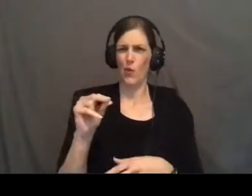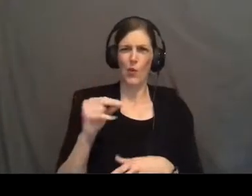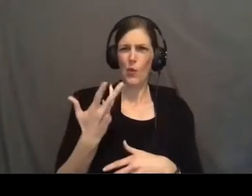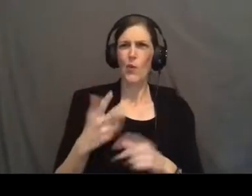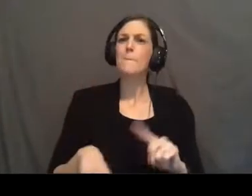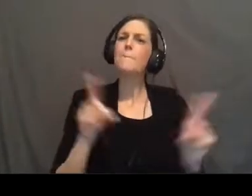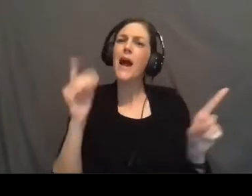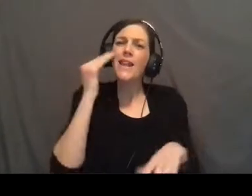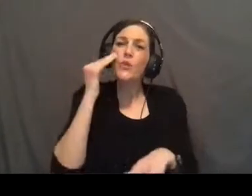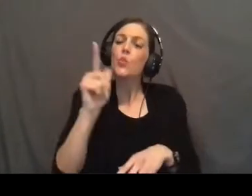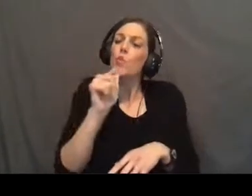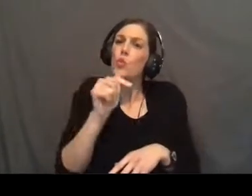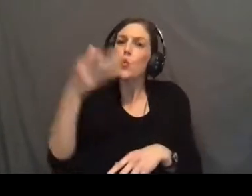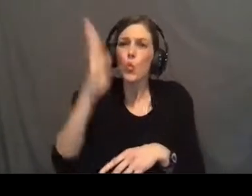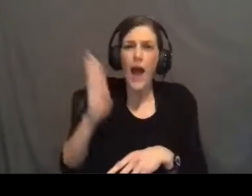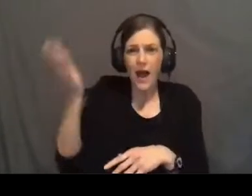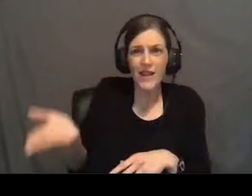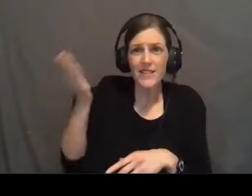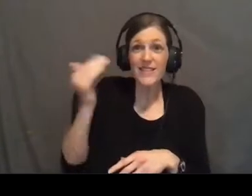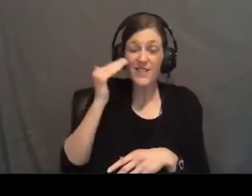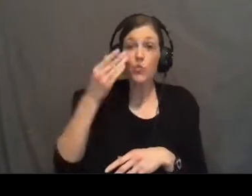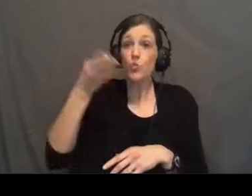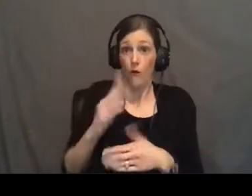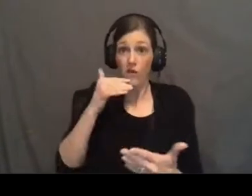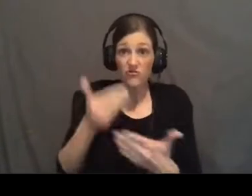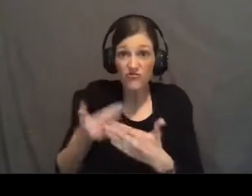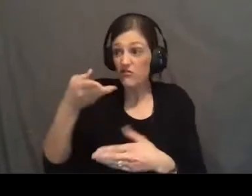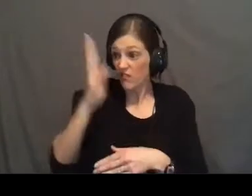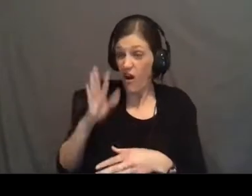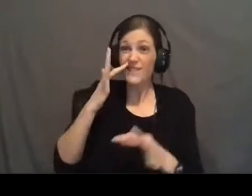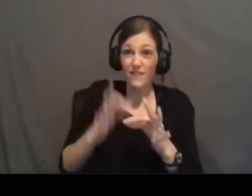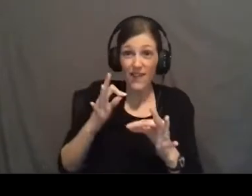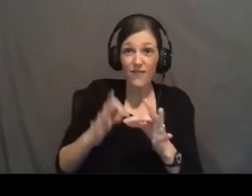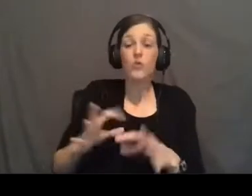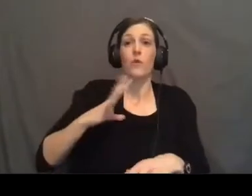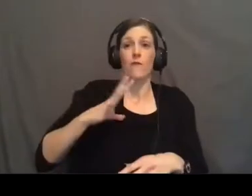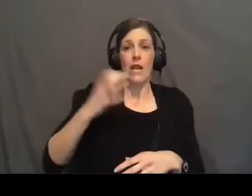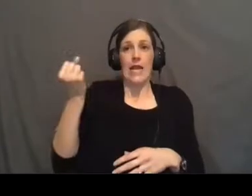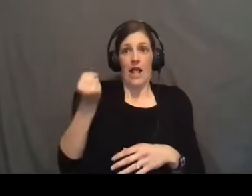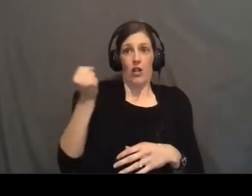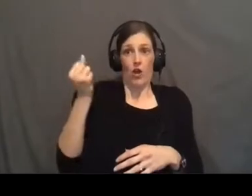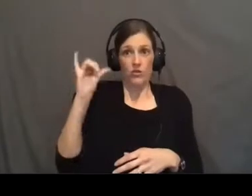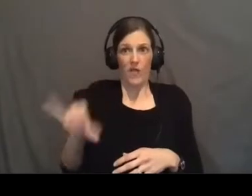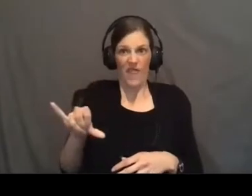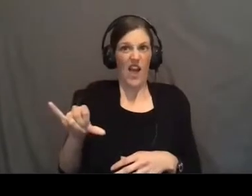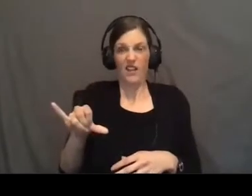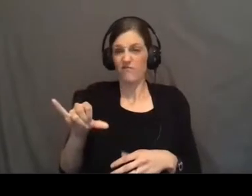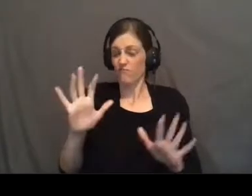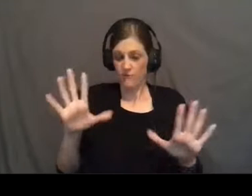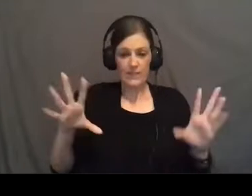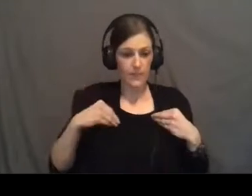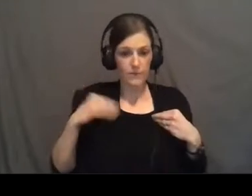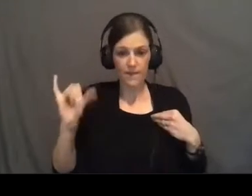But he knew who God was. And he knew that God was good. He knew that God was faithful. So he grabbed hold of that and just took that and said,